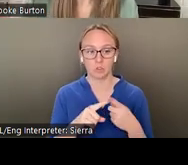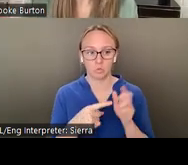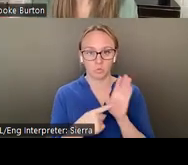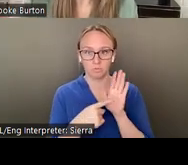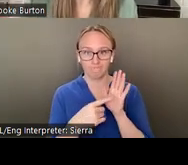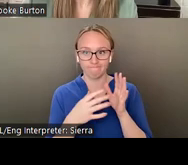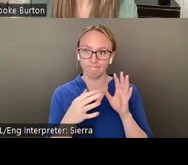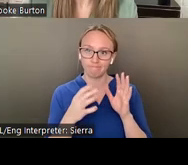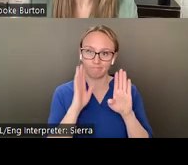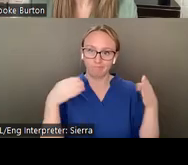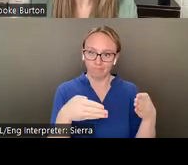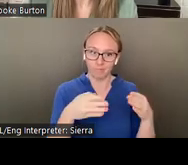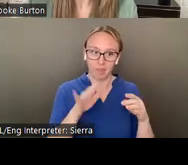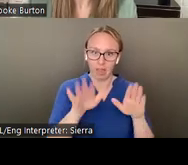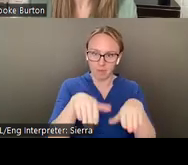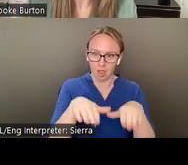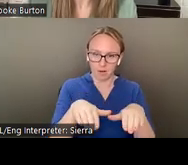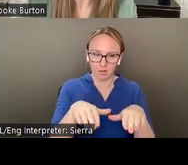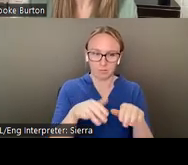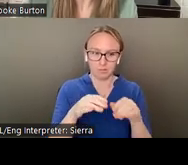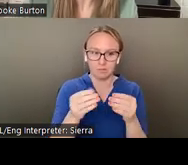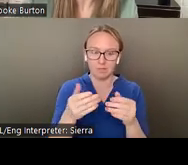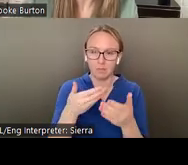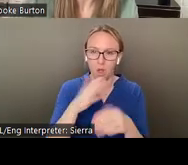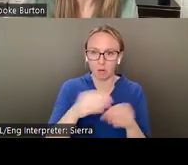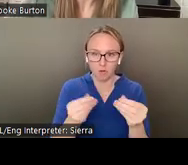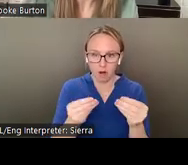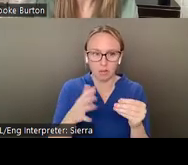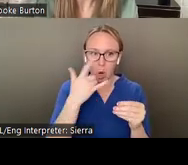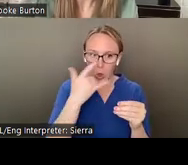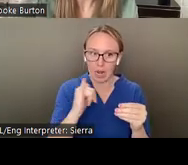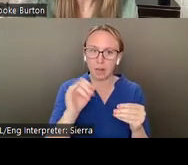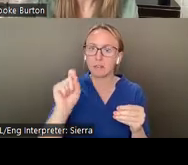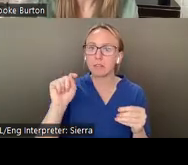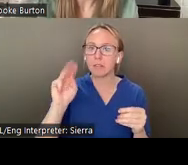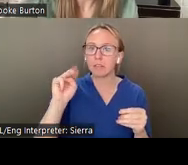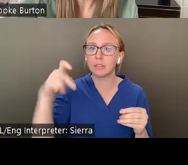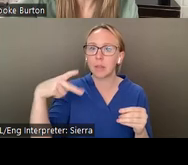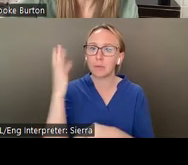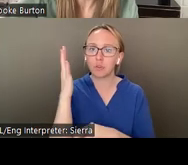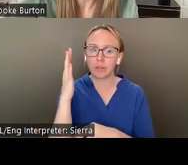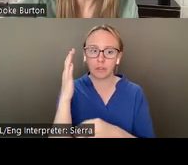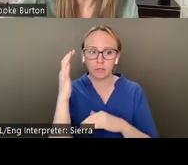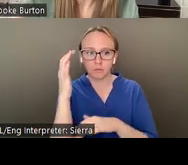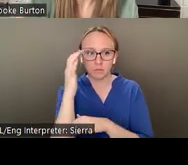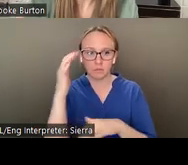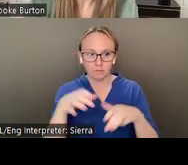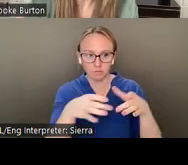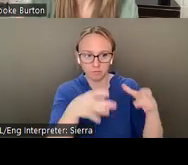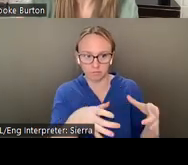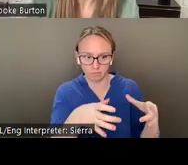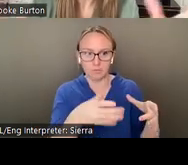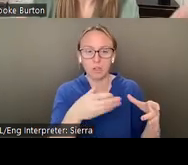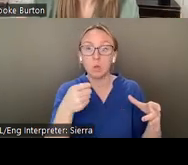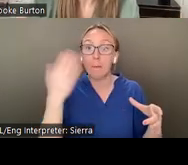of what is a representation of a stump, because you might miss that there is a sort of human form. They're